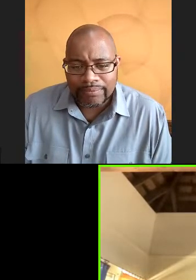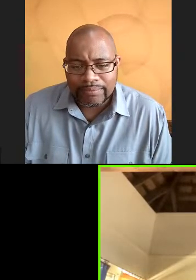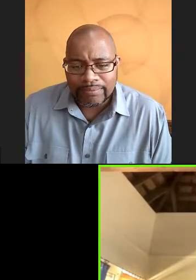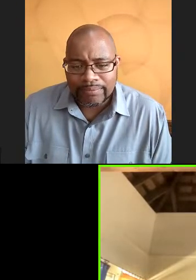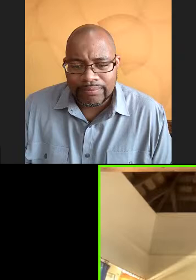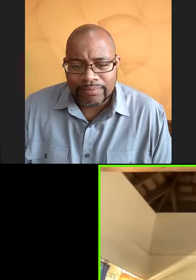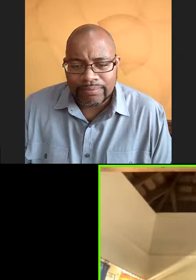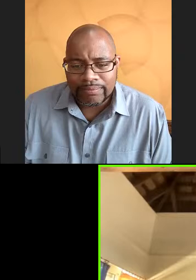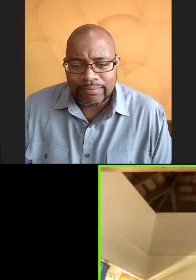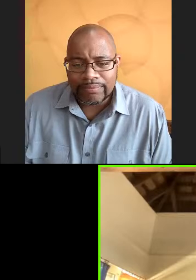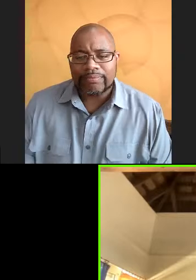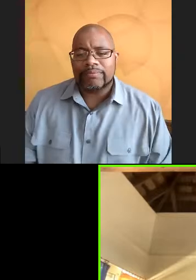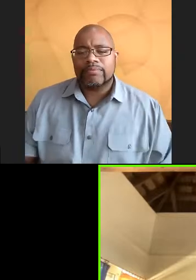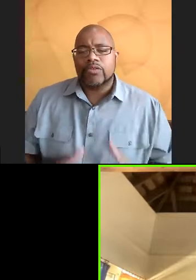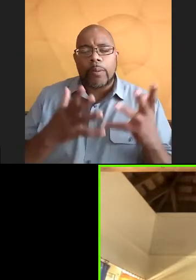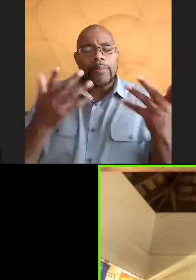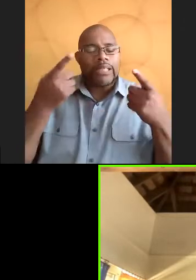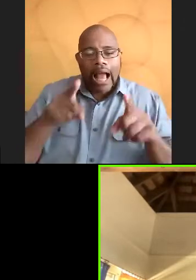So much has happened.